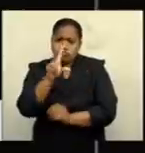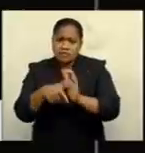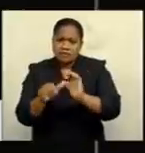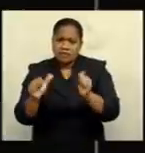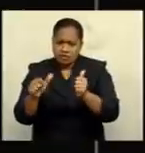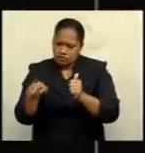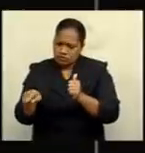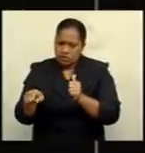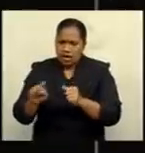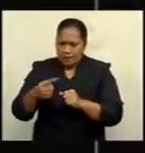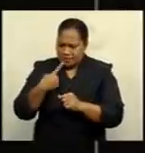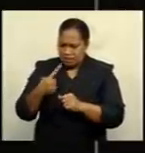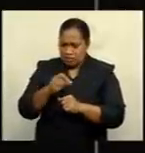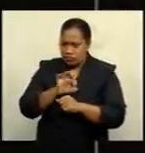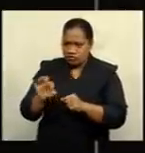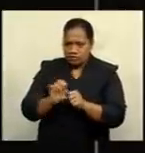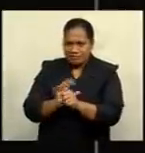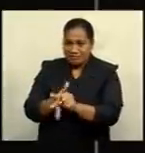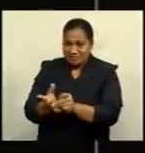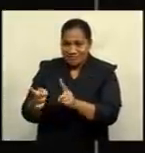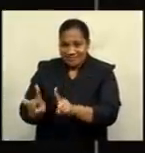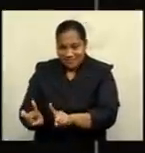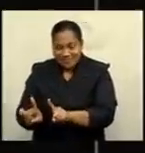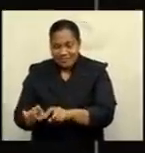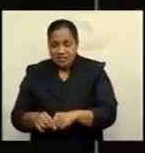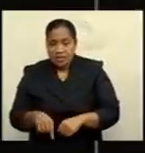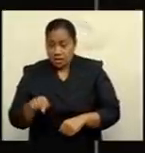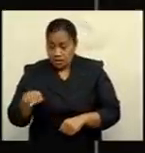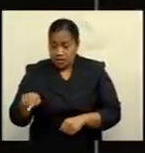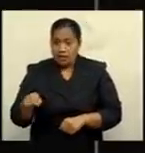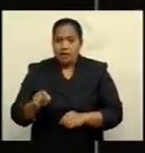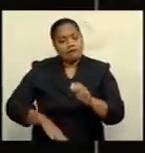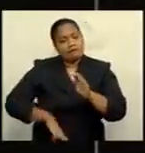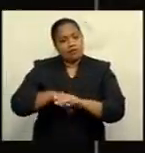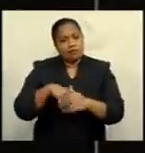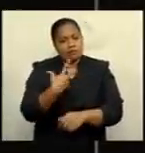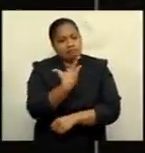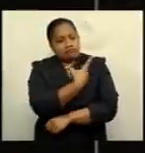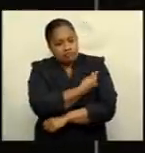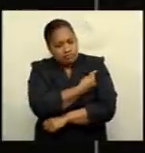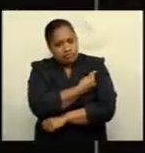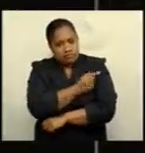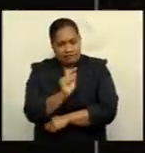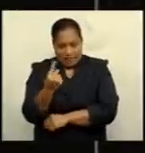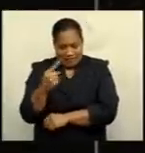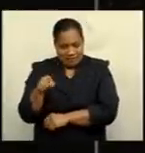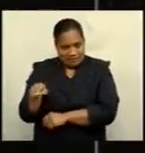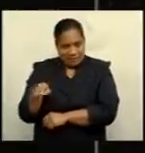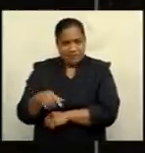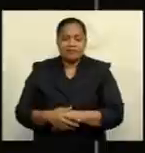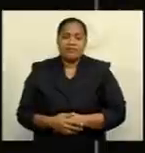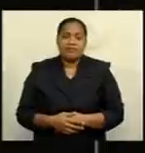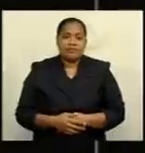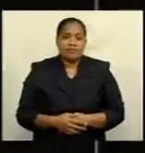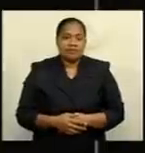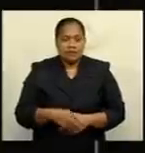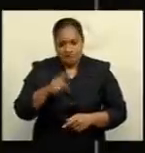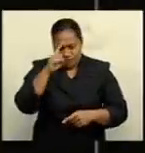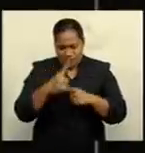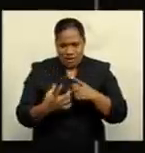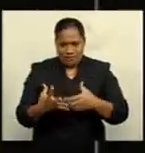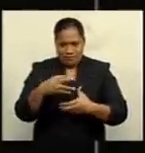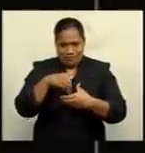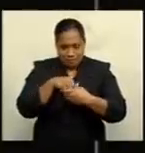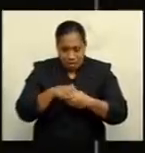-COVID deaths. These individuals are the first fully vaccinated Fijians to succumb to the virus. Permanent Secretary for Health Dr.